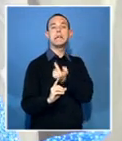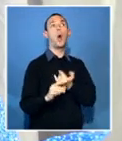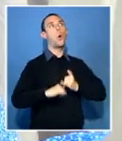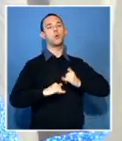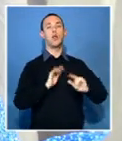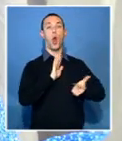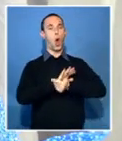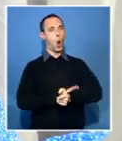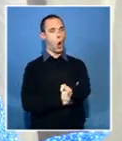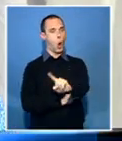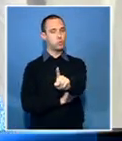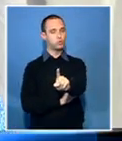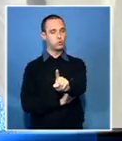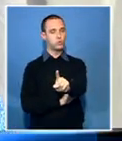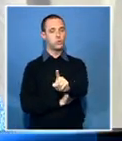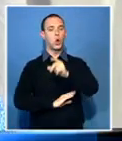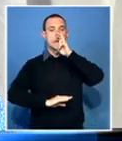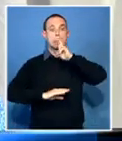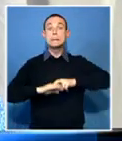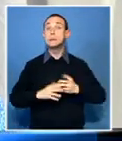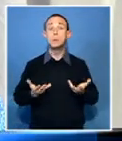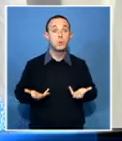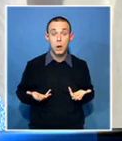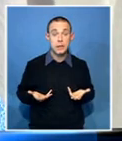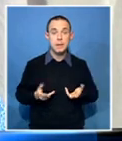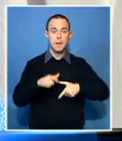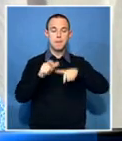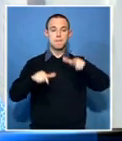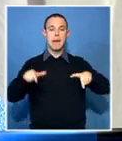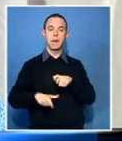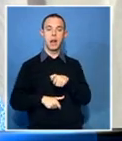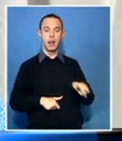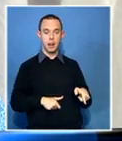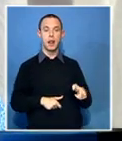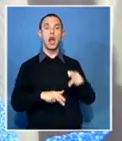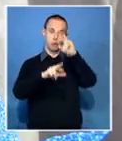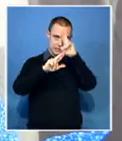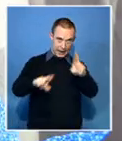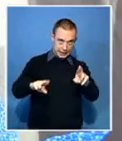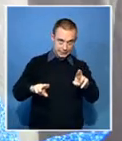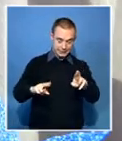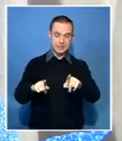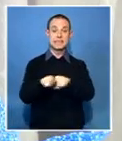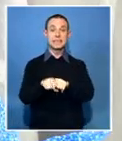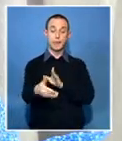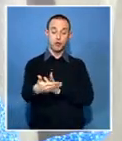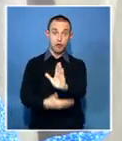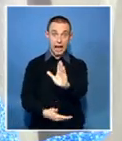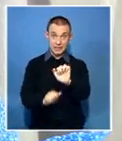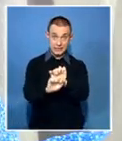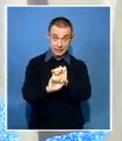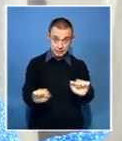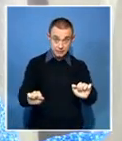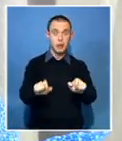What we need to do is to have cases where people are affected, people's rights are affected by these laws,